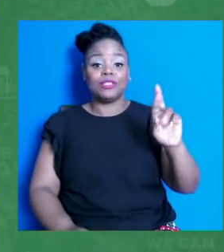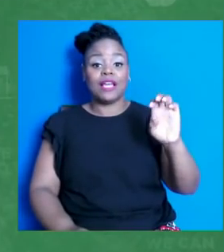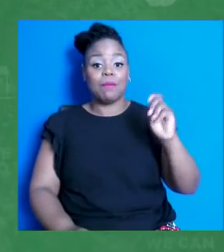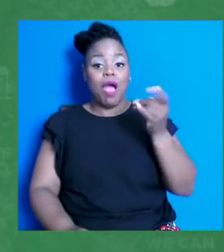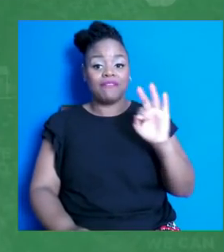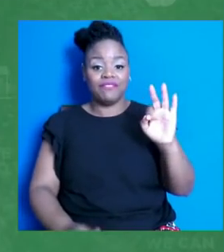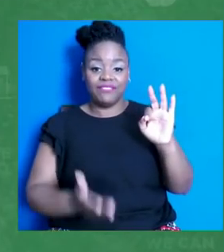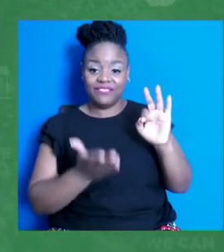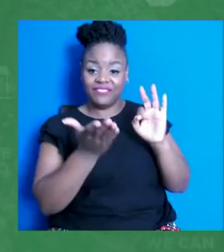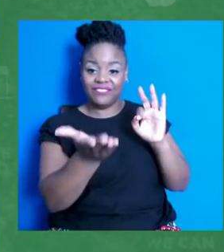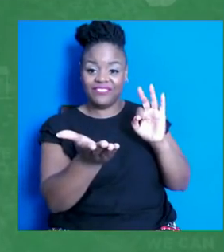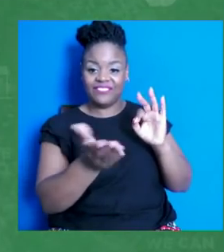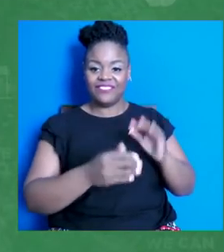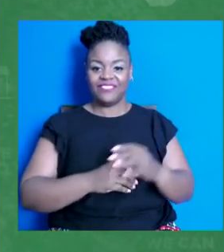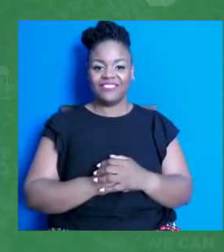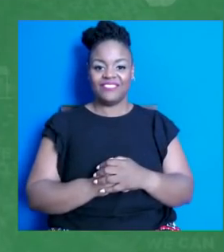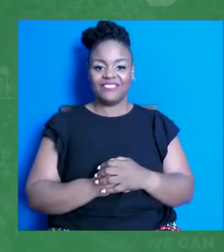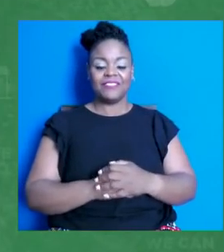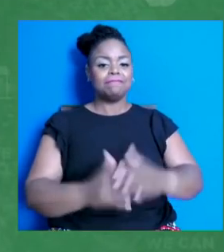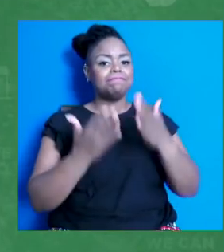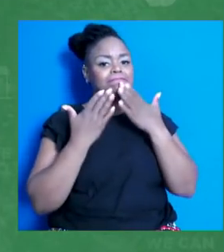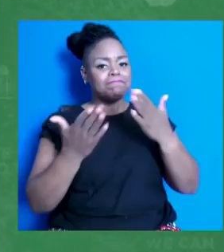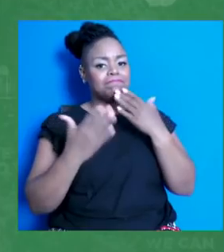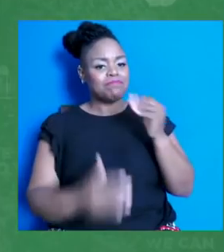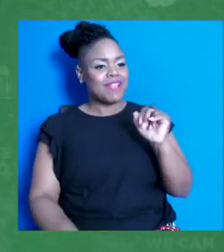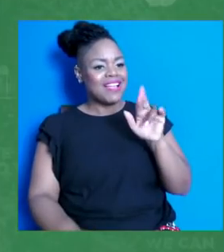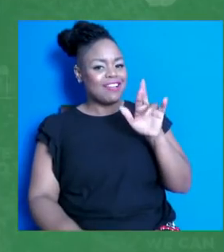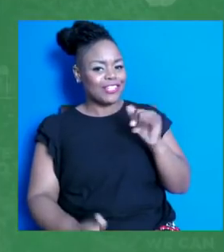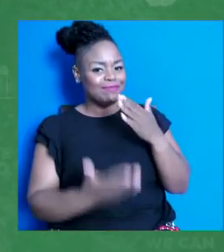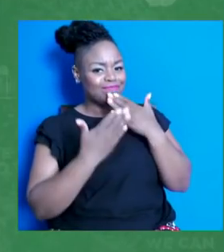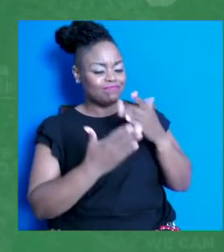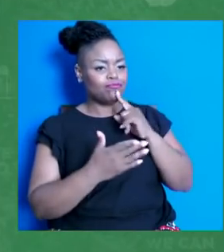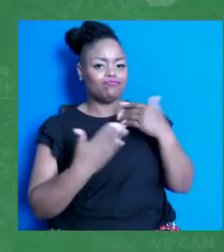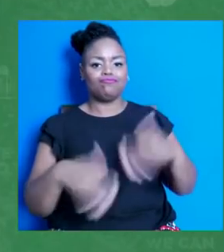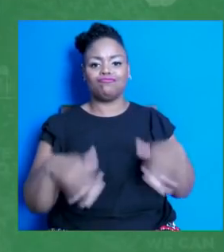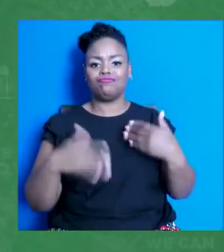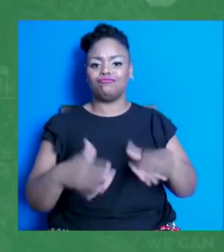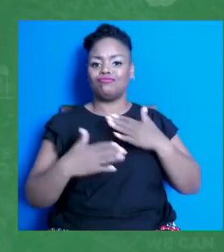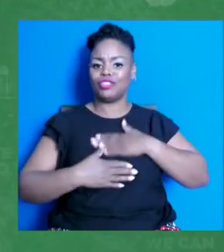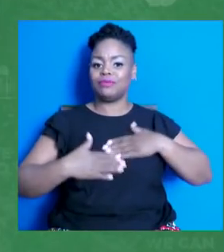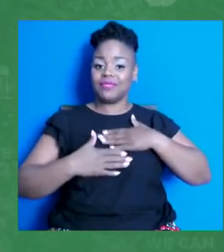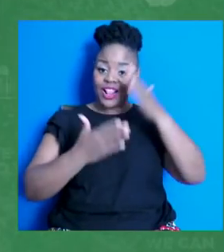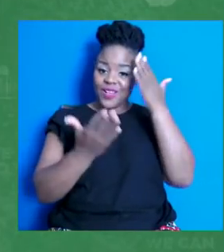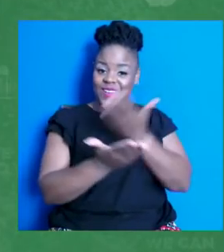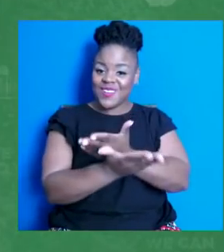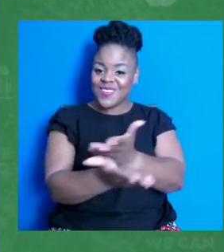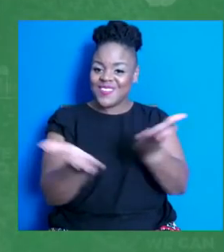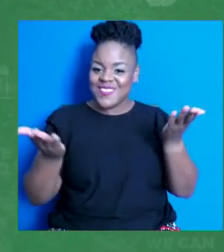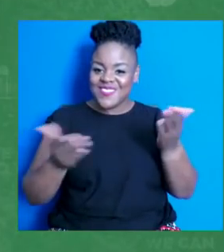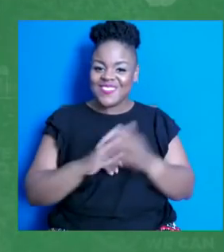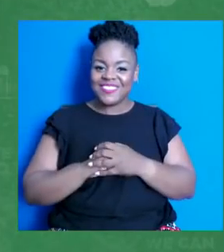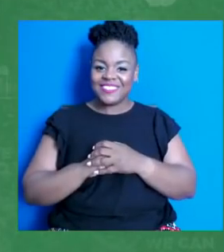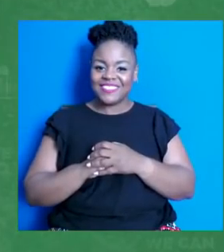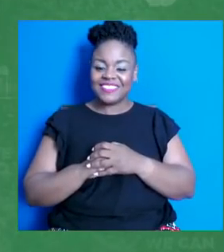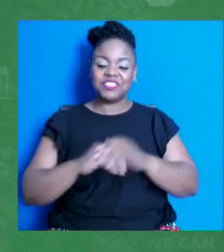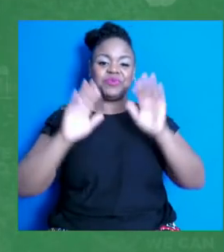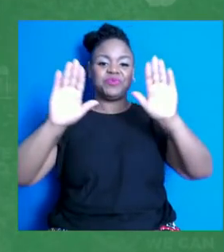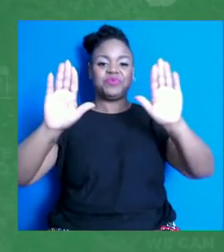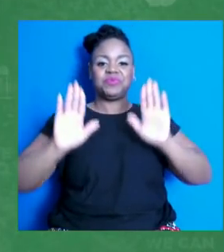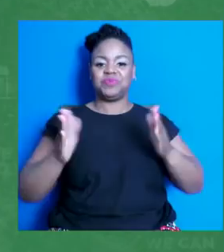Thank you, Mary. I really appreciate that. And hello, everybody out there. It's great to be here with you all today.